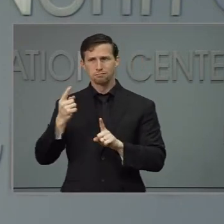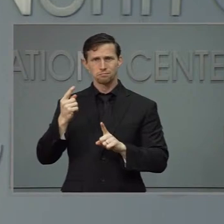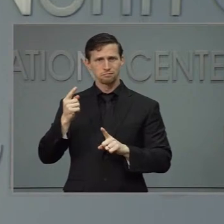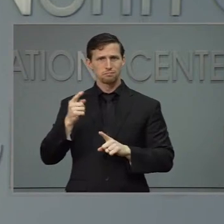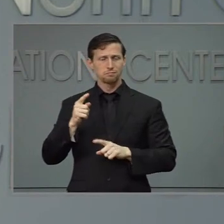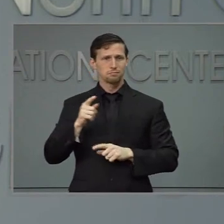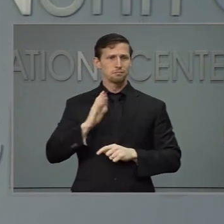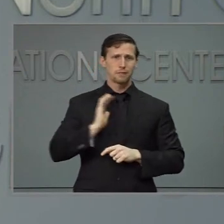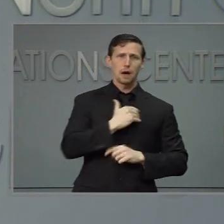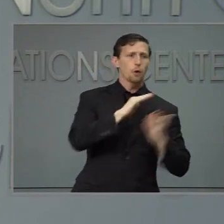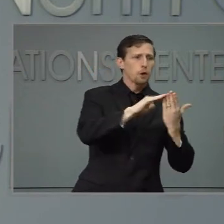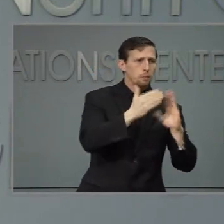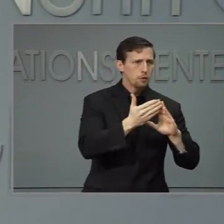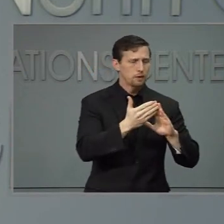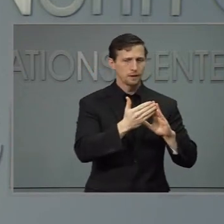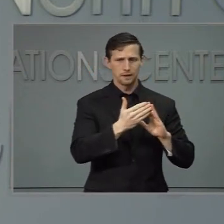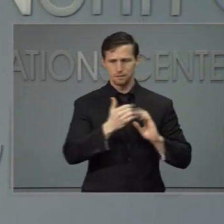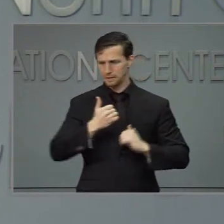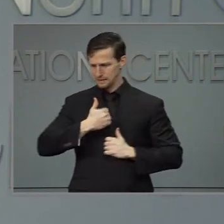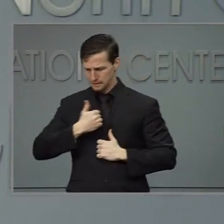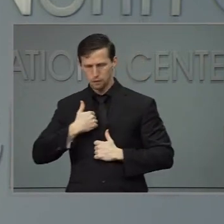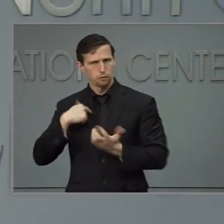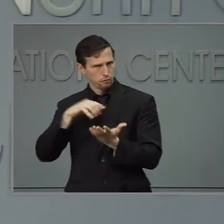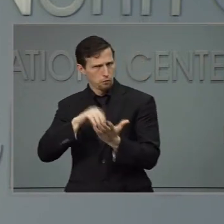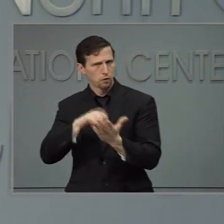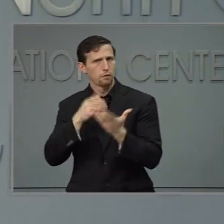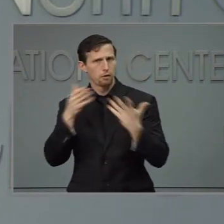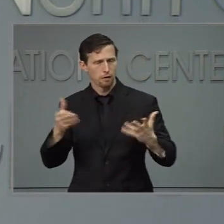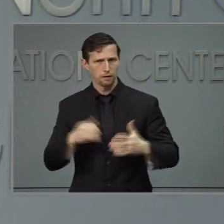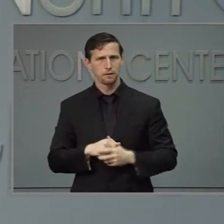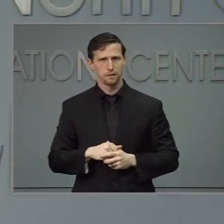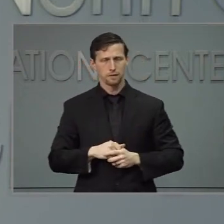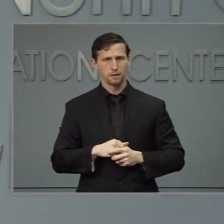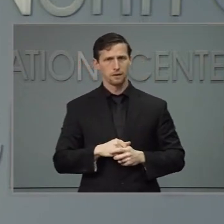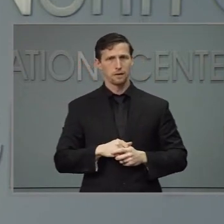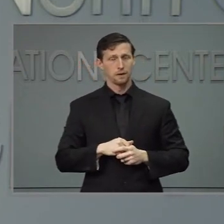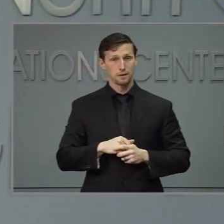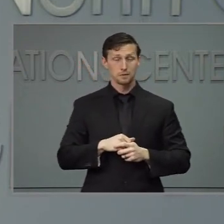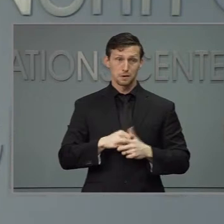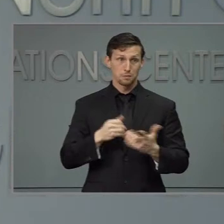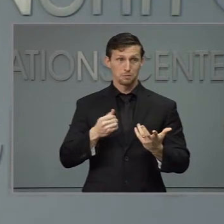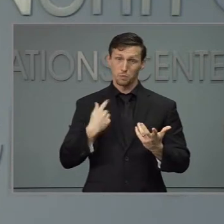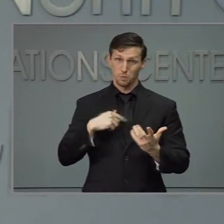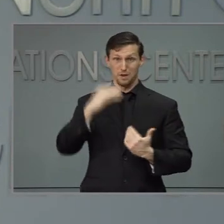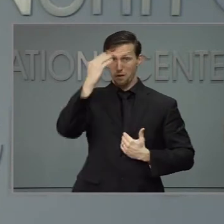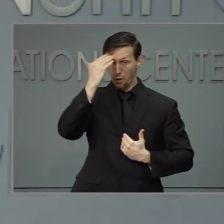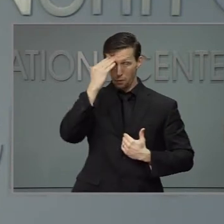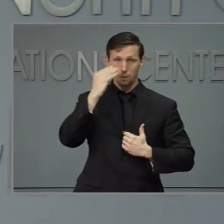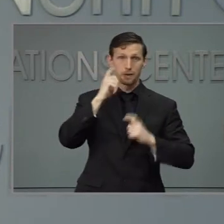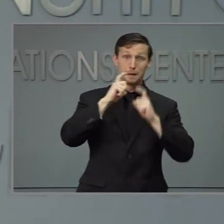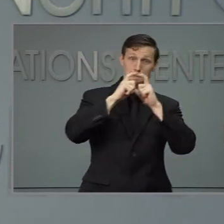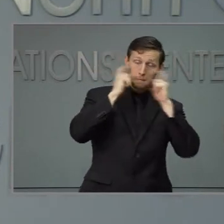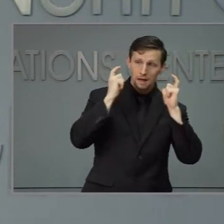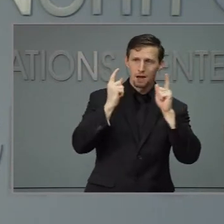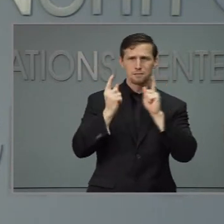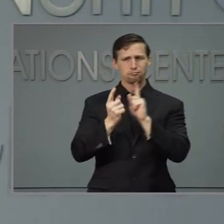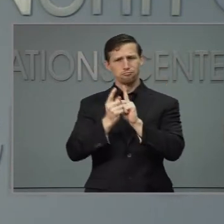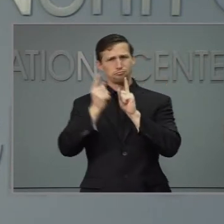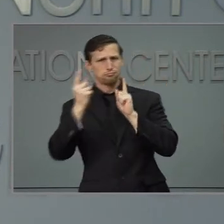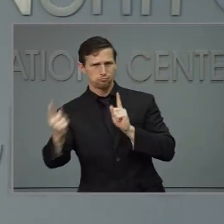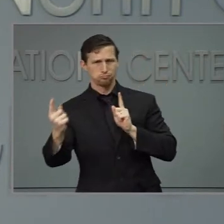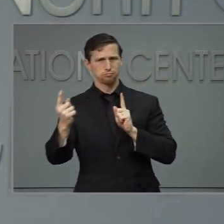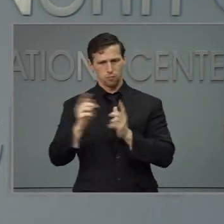ourselves. Let's live up to our ideals by doing what we know works. Wear a mask. Practice social